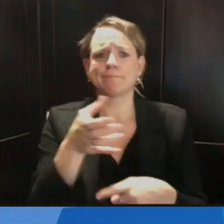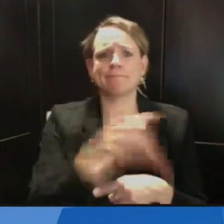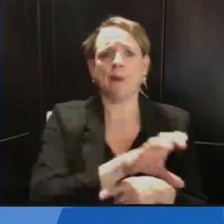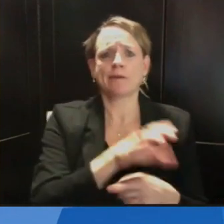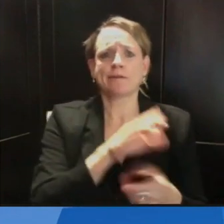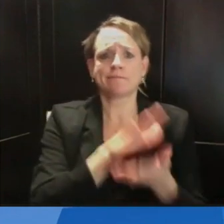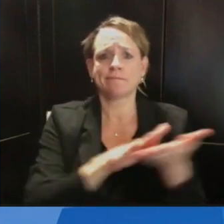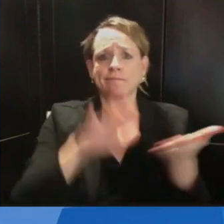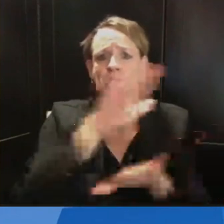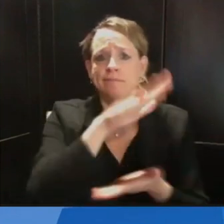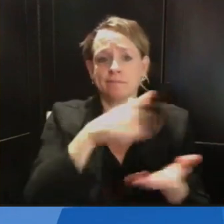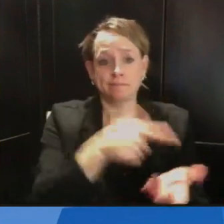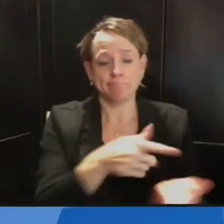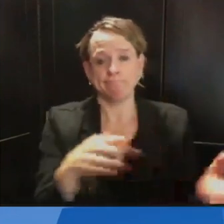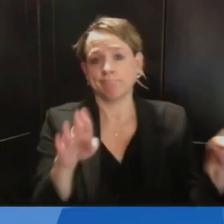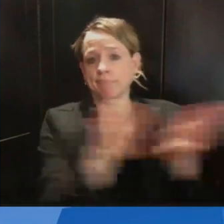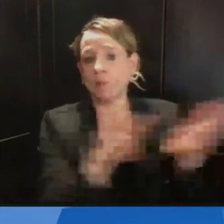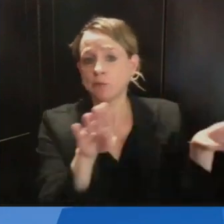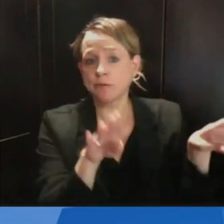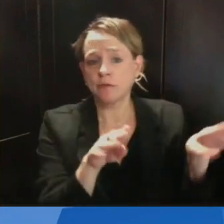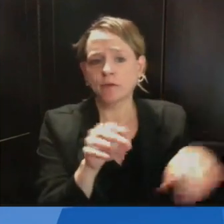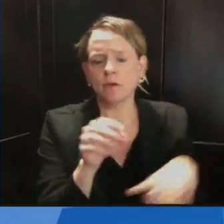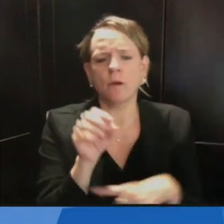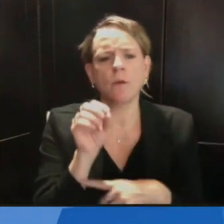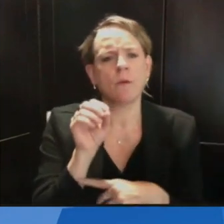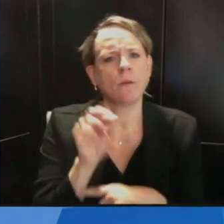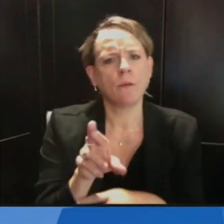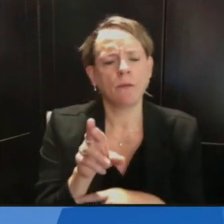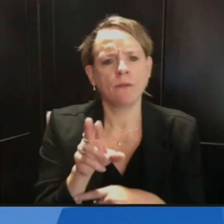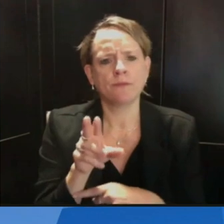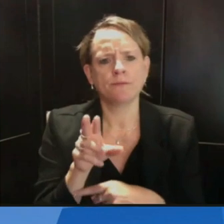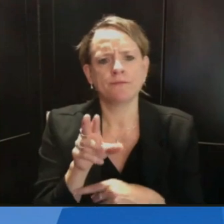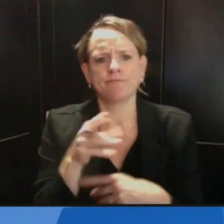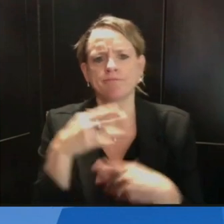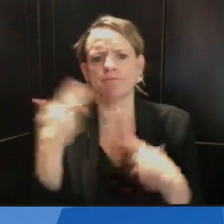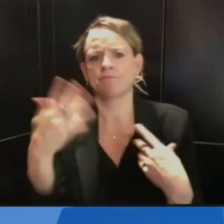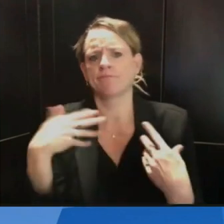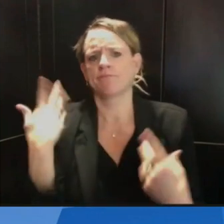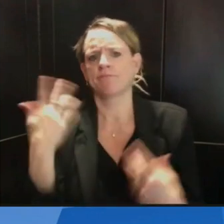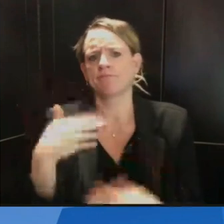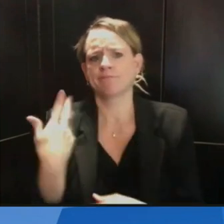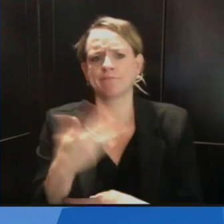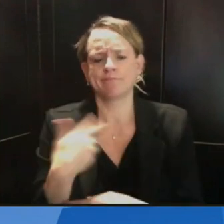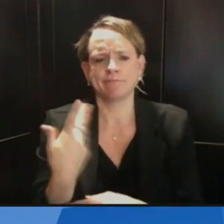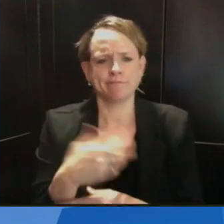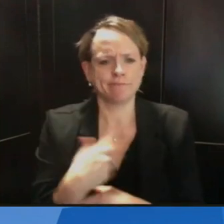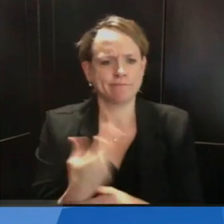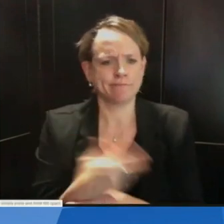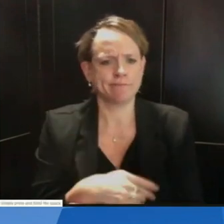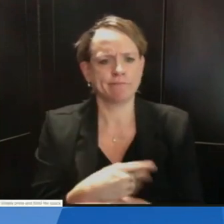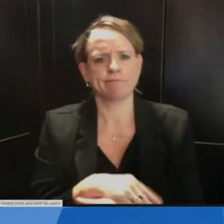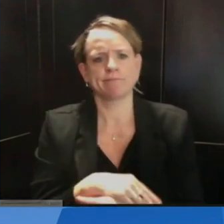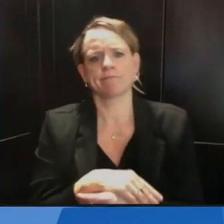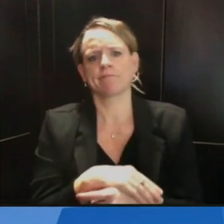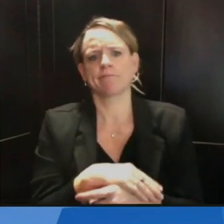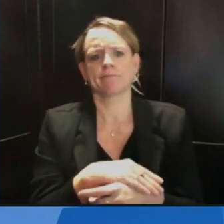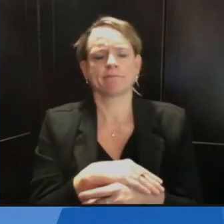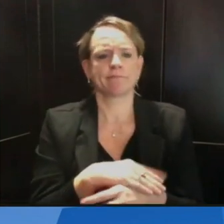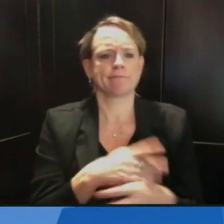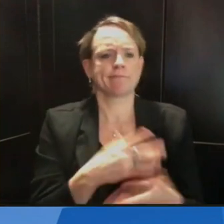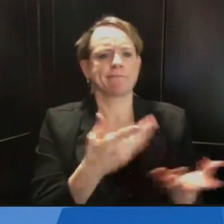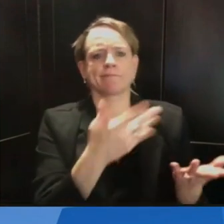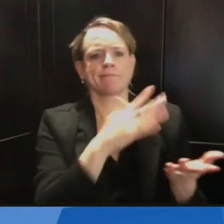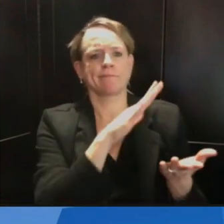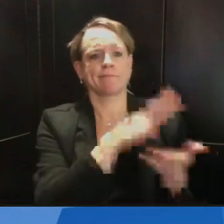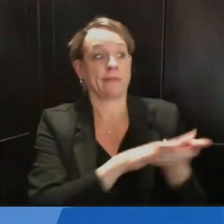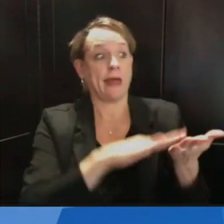to in-person instruction and going to, uh, virtual instruction sooner than they are originally planning or starting later